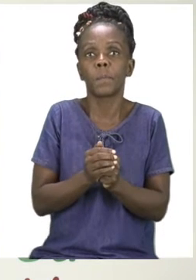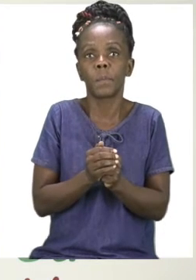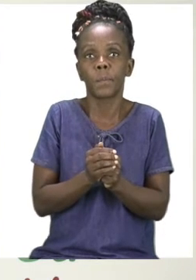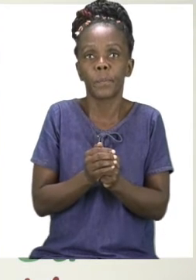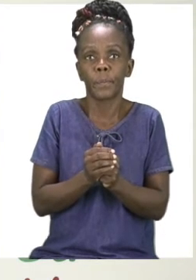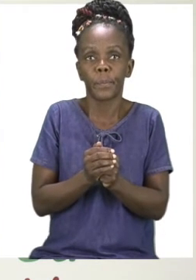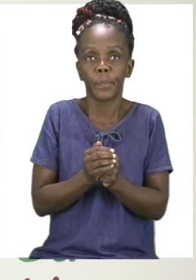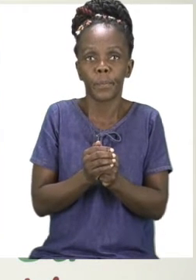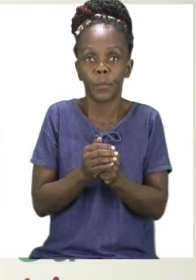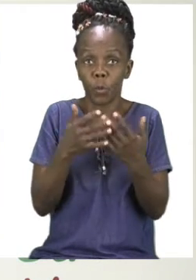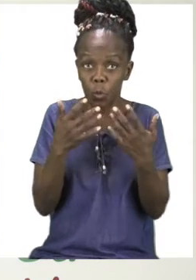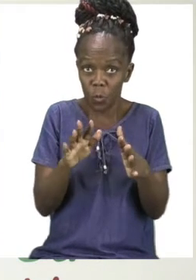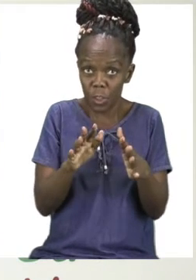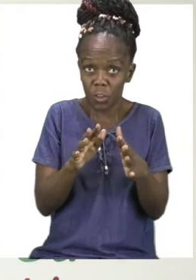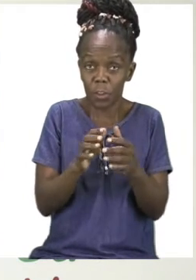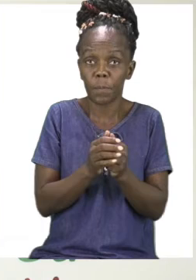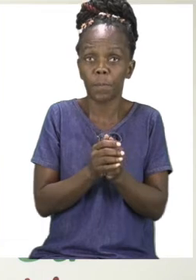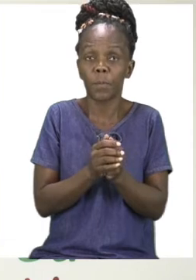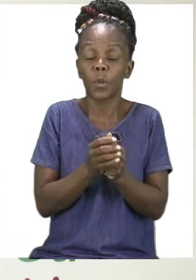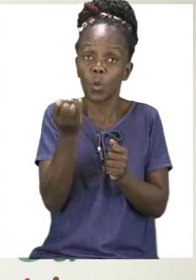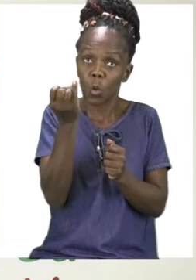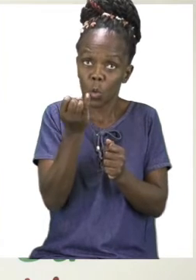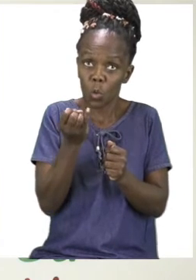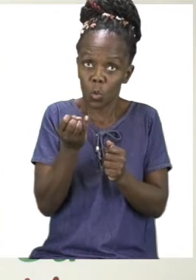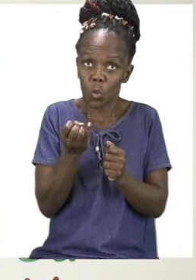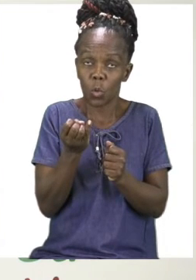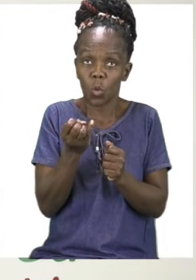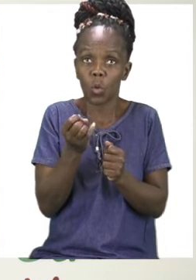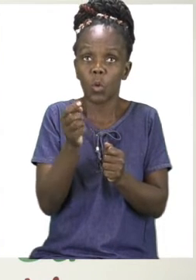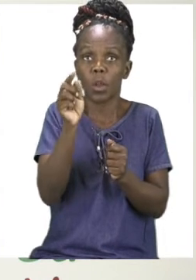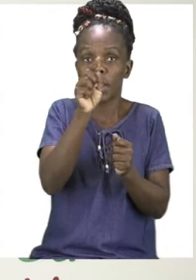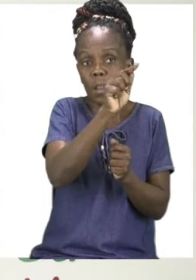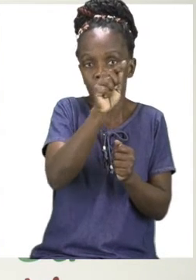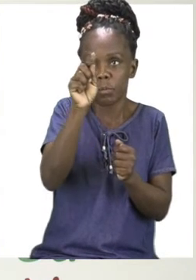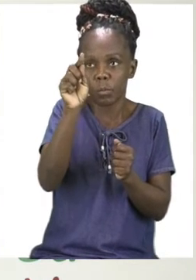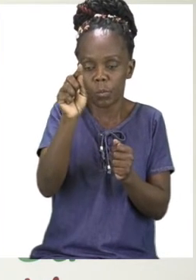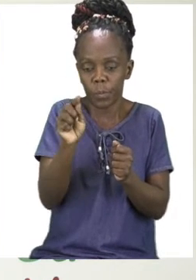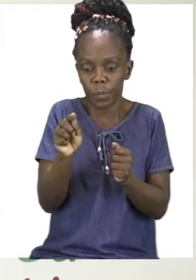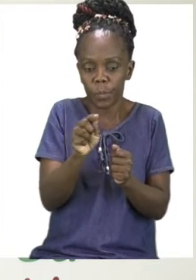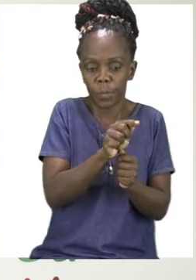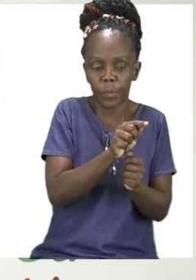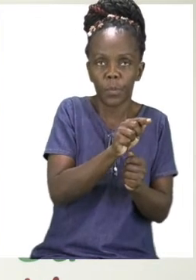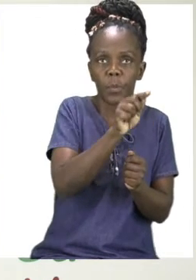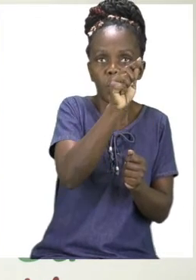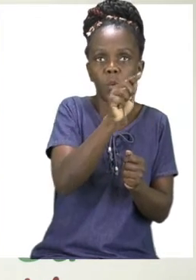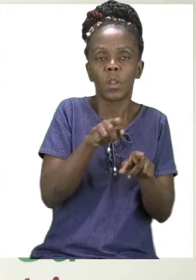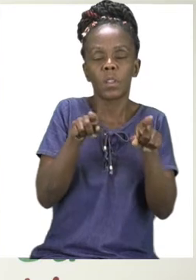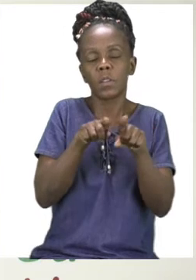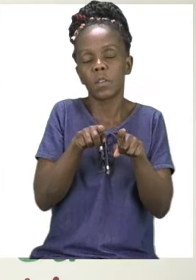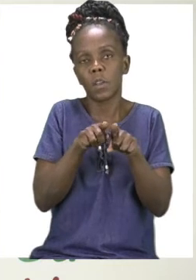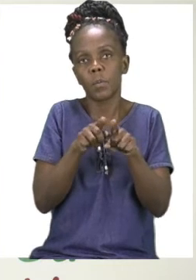After that, you are going to draw a square. Just like I did on the board.